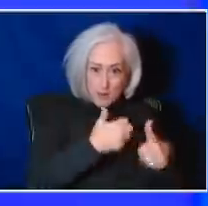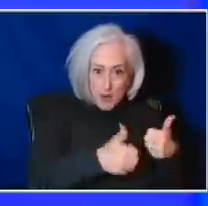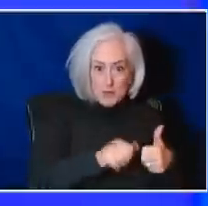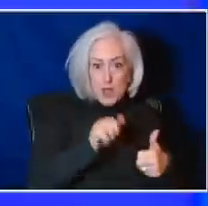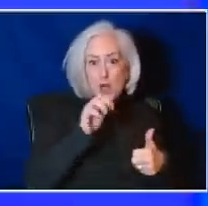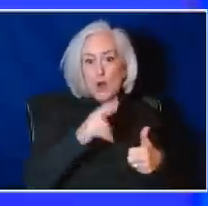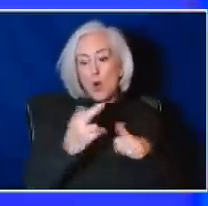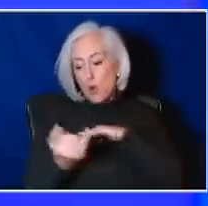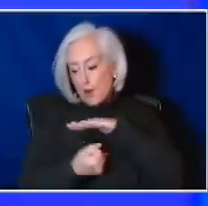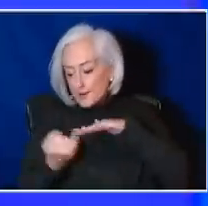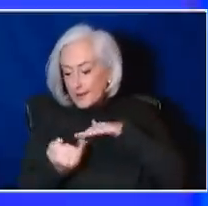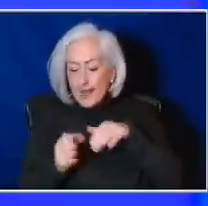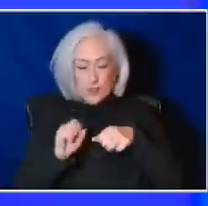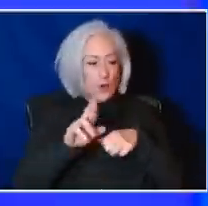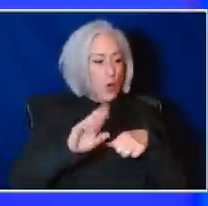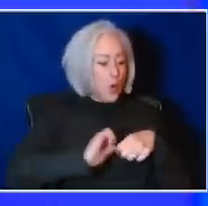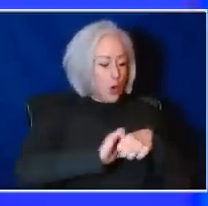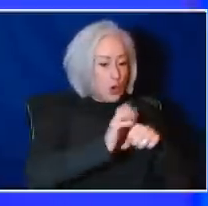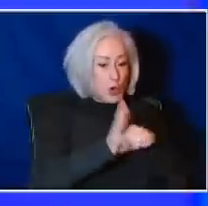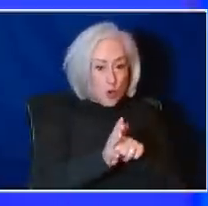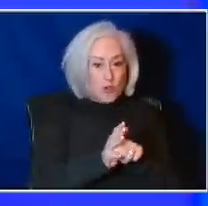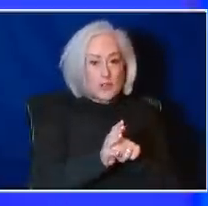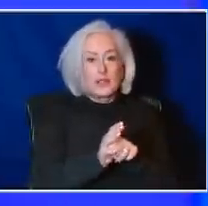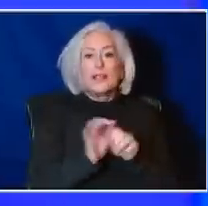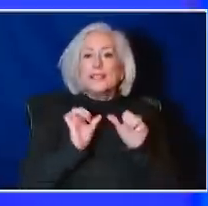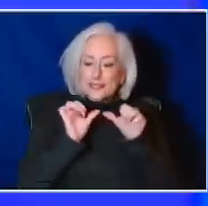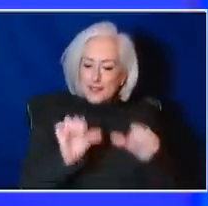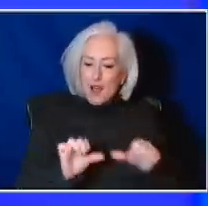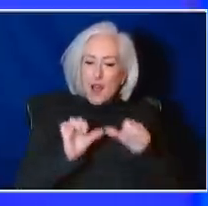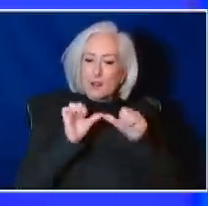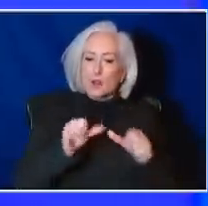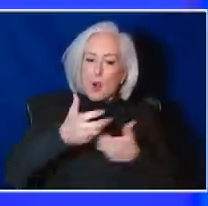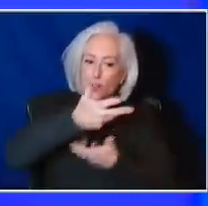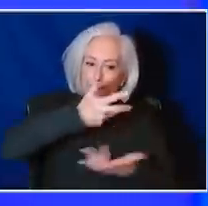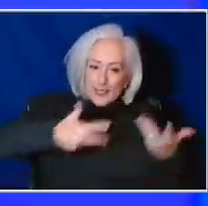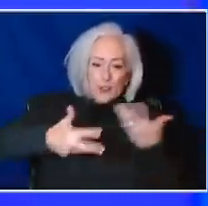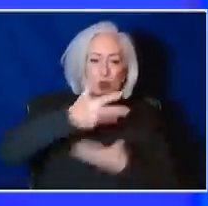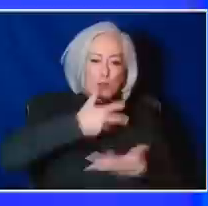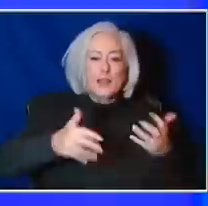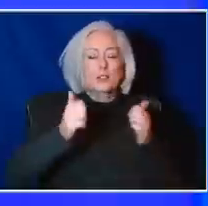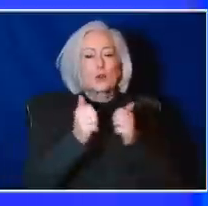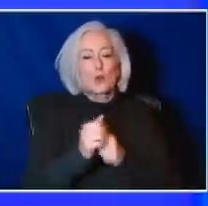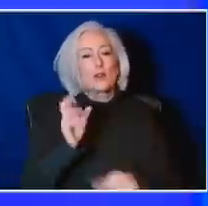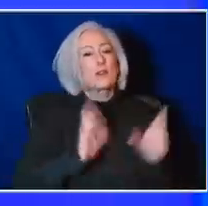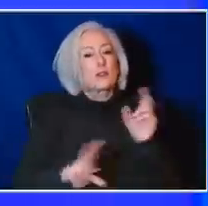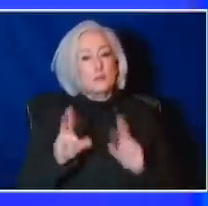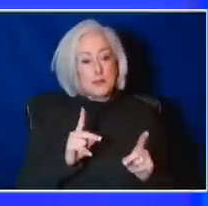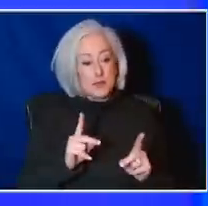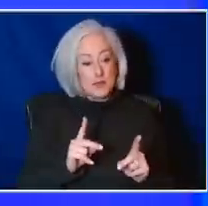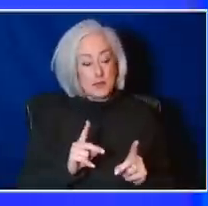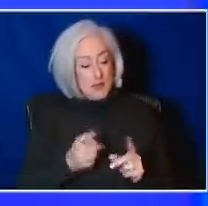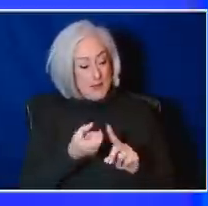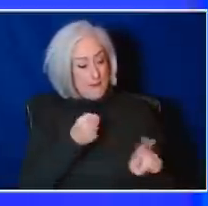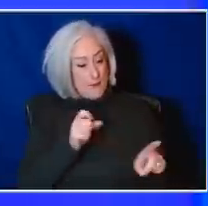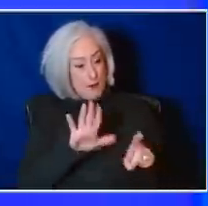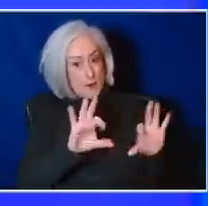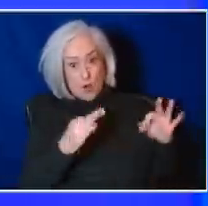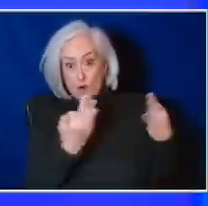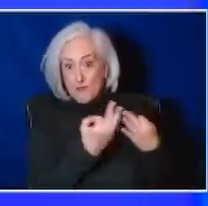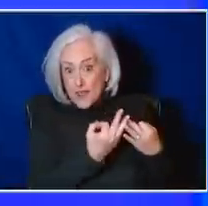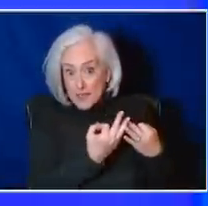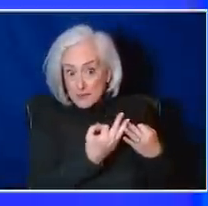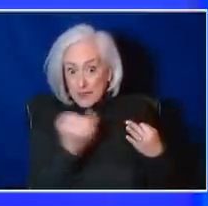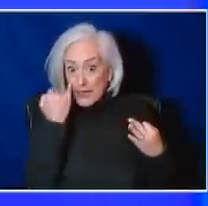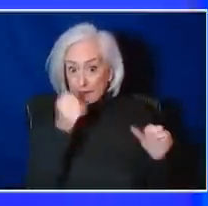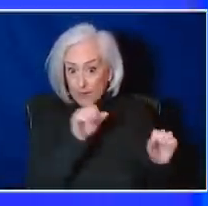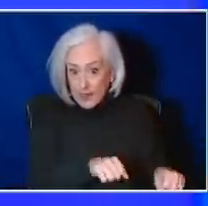anything else that exists is really ongoing interaction with people, right? With people within your family, if that's the option, the options with